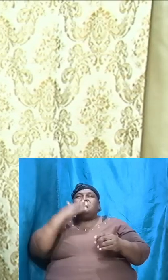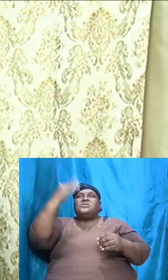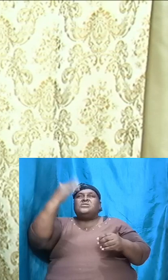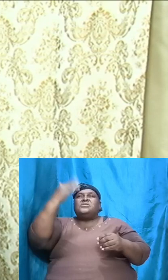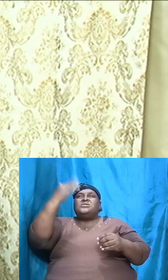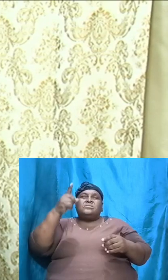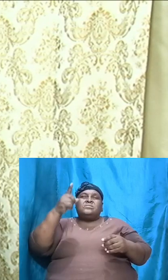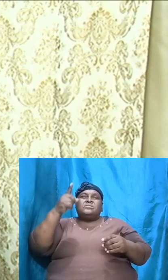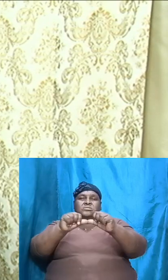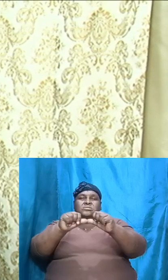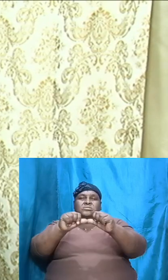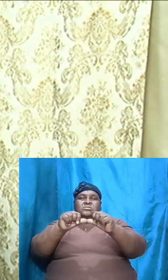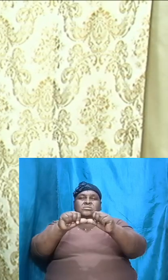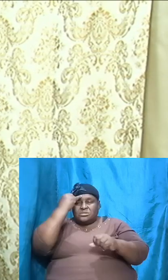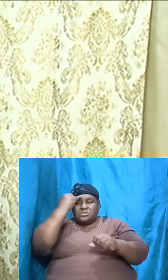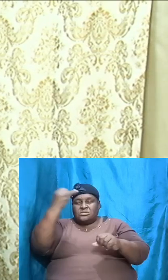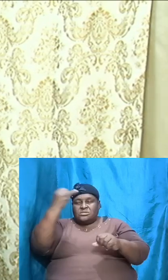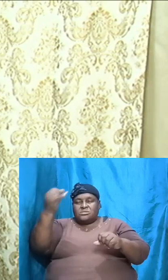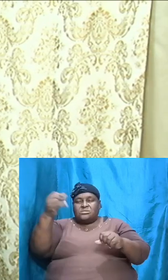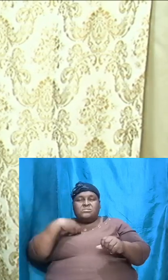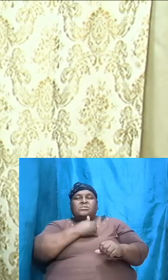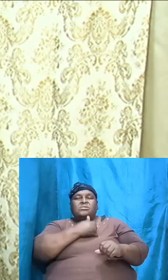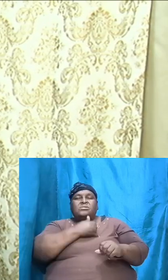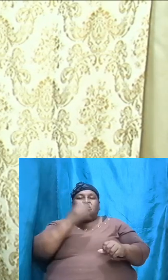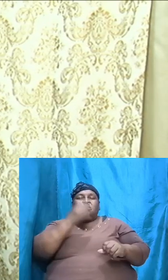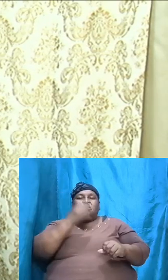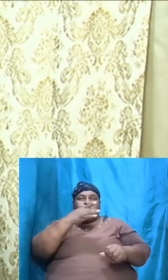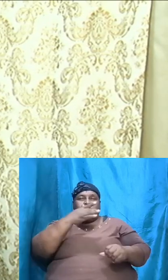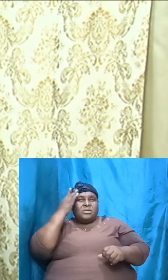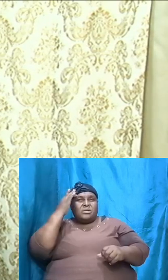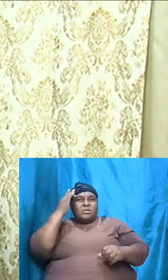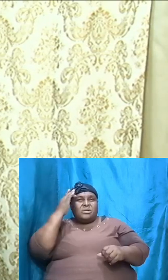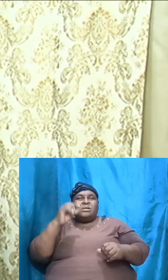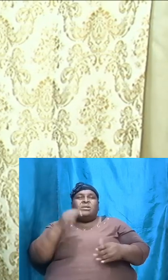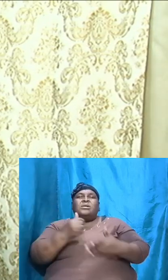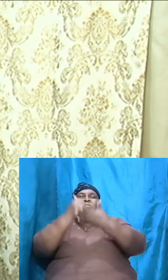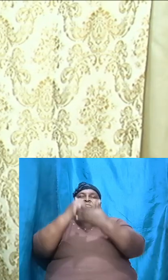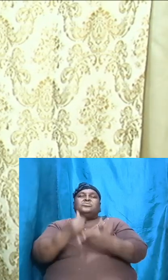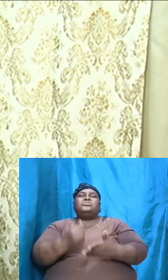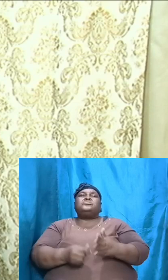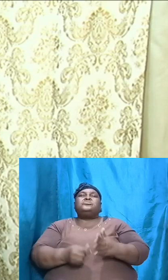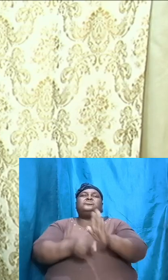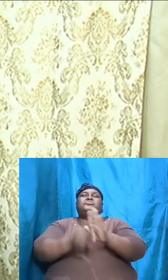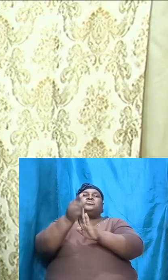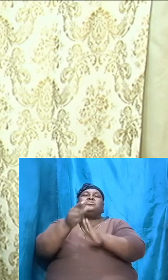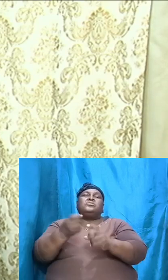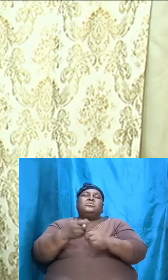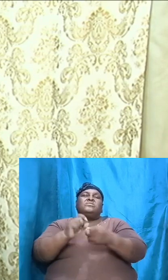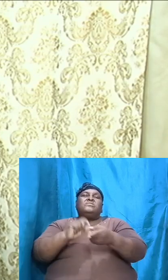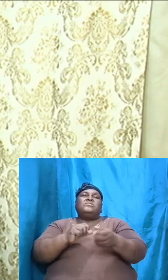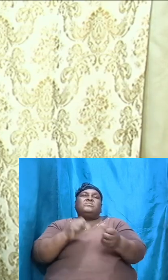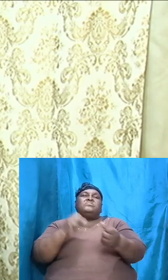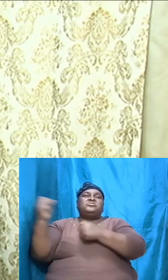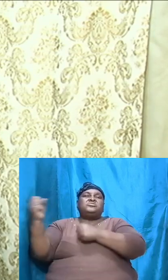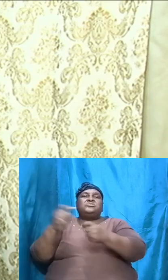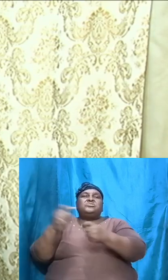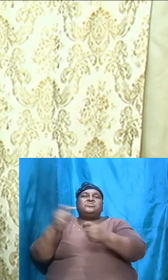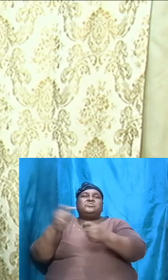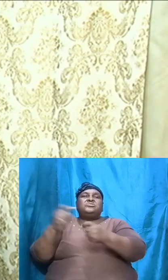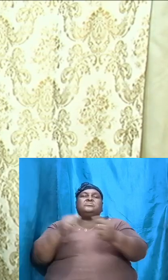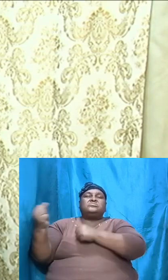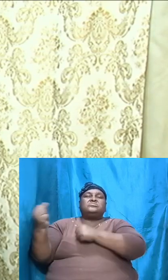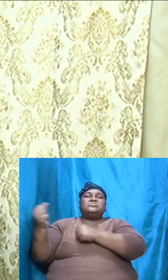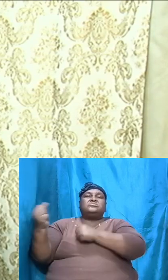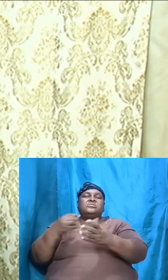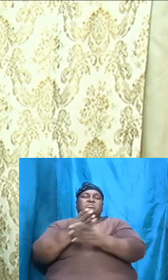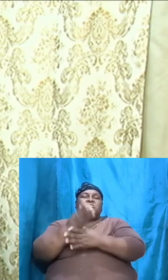inspire our hearts inspire our minds and help us to grow from strength to strength by virtue of the things that we have